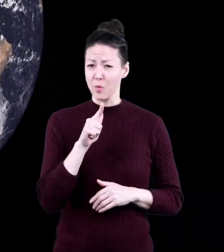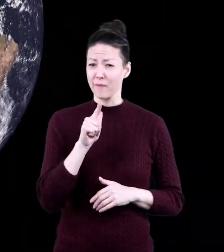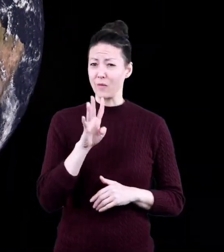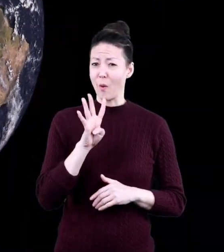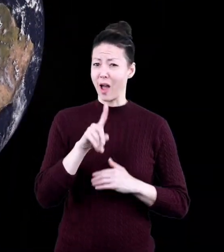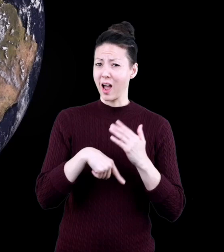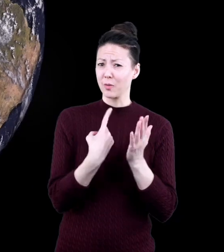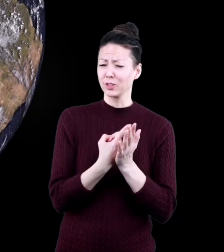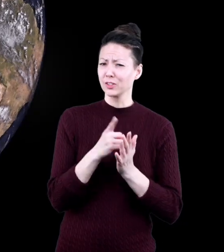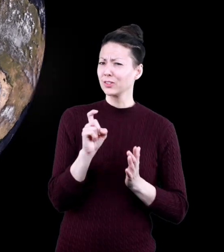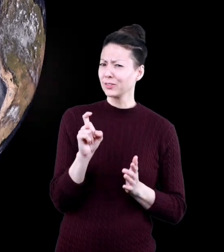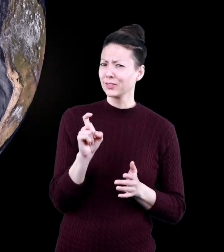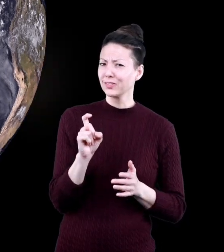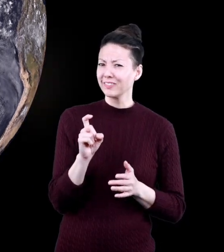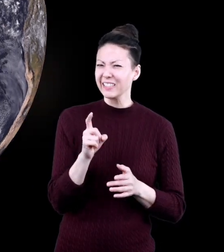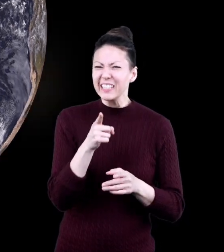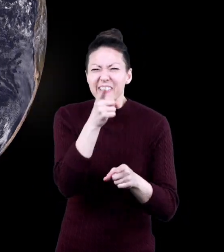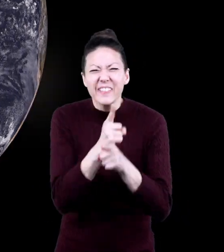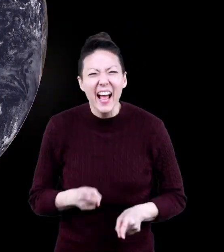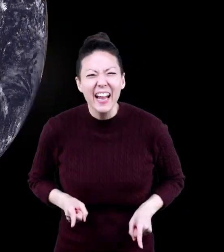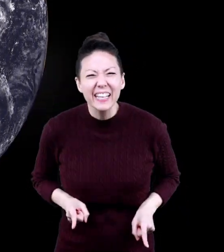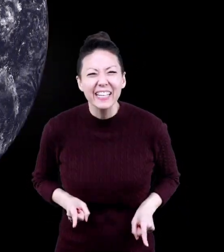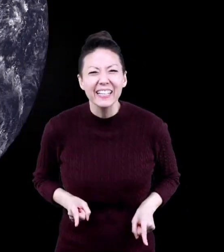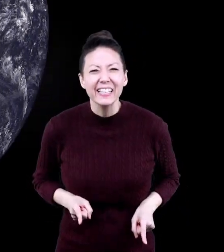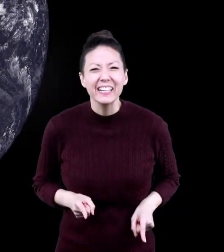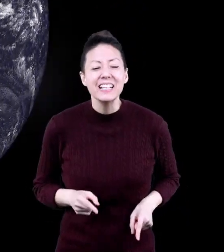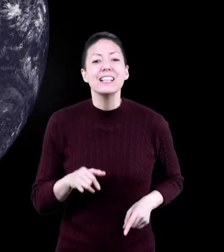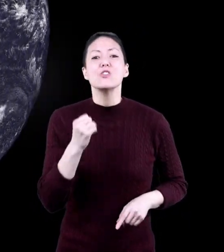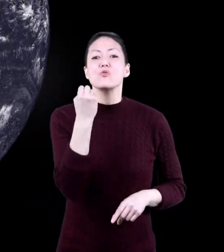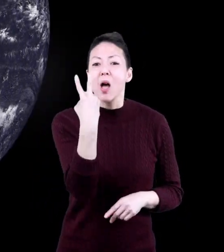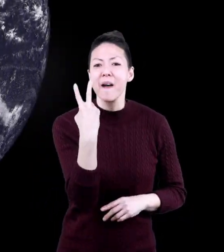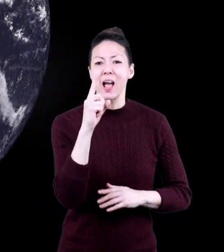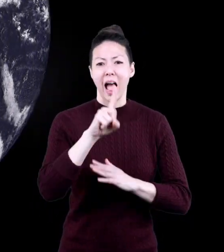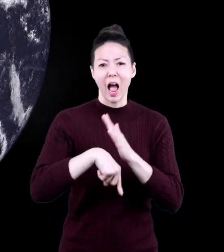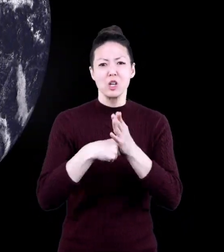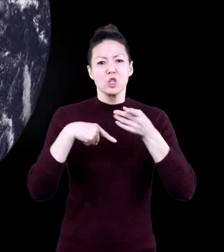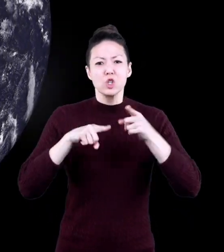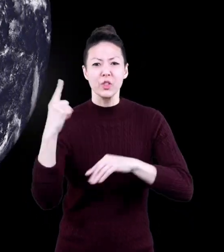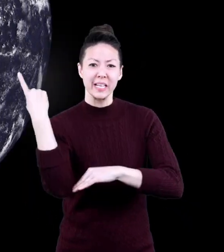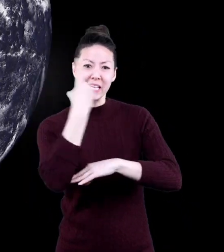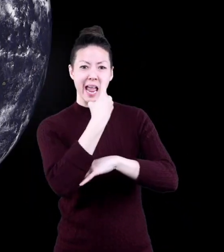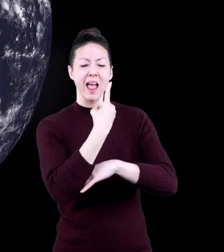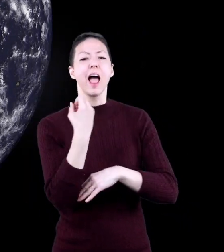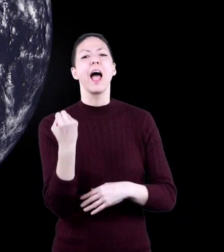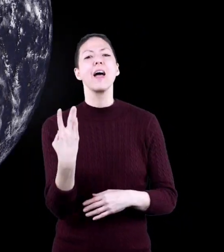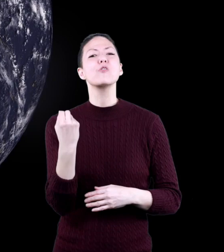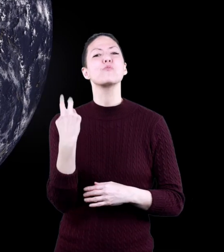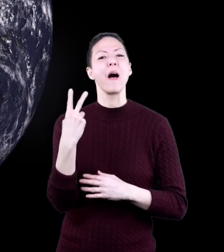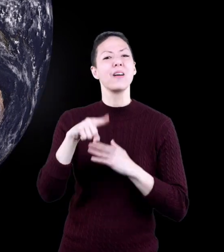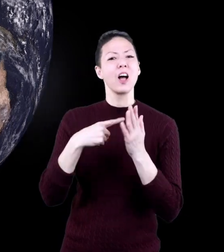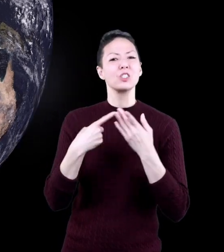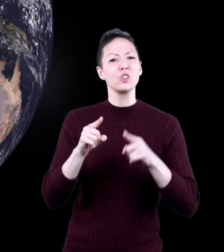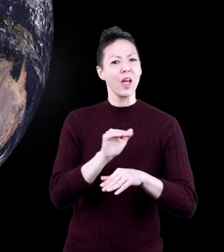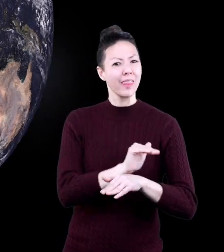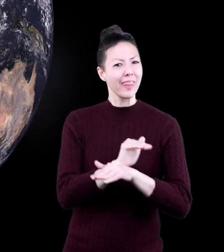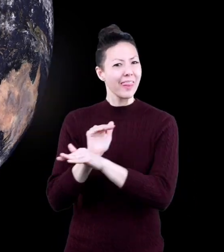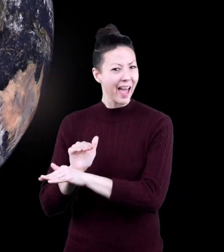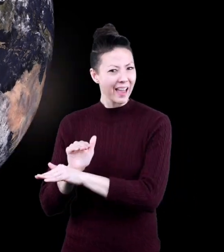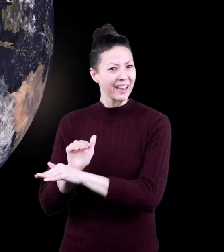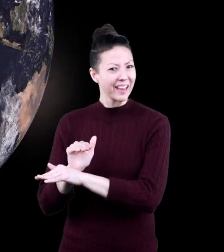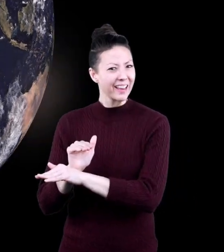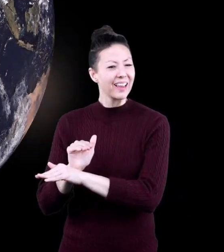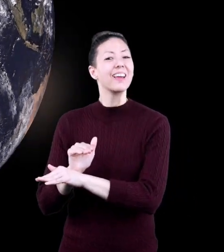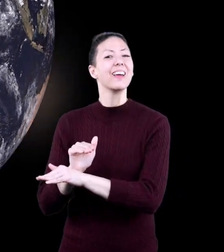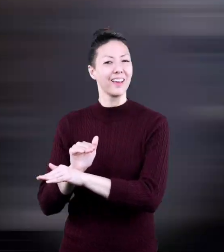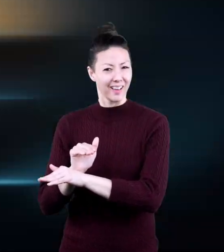Did you say 24 hours? You're right! 12 hours during the day and 12 hours during the night.